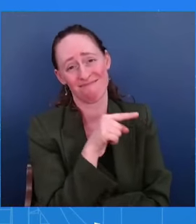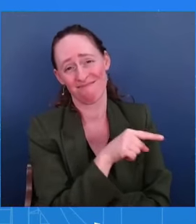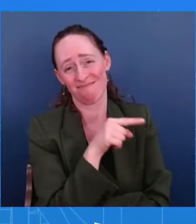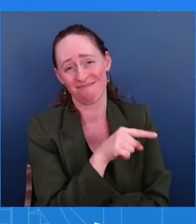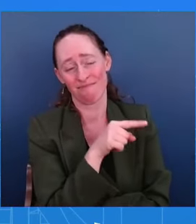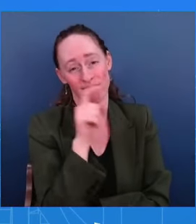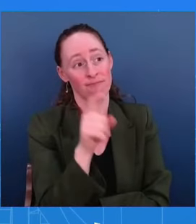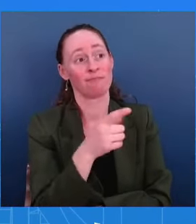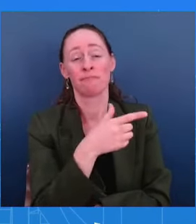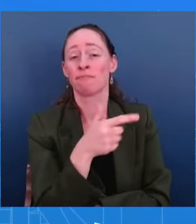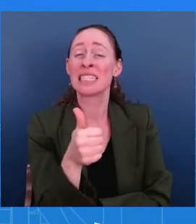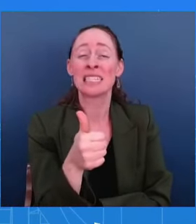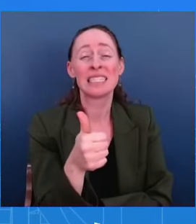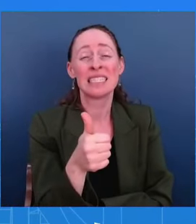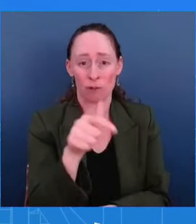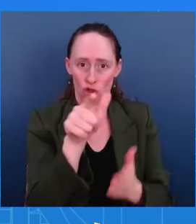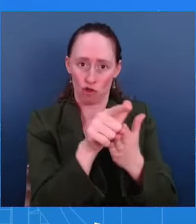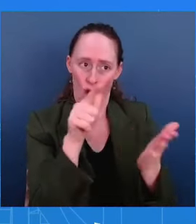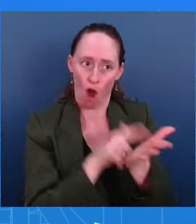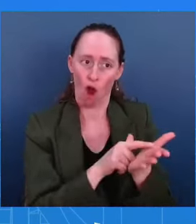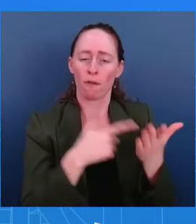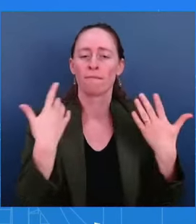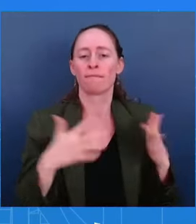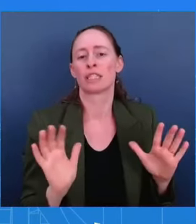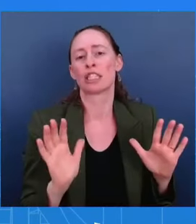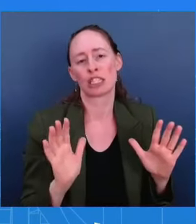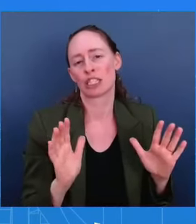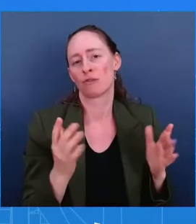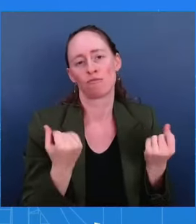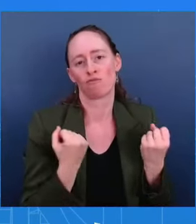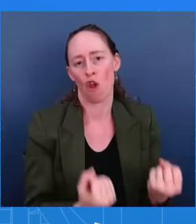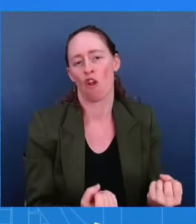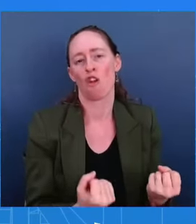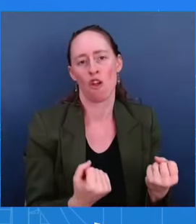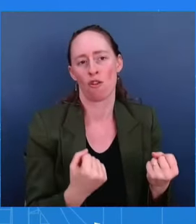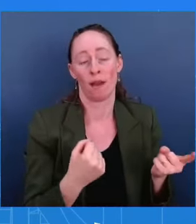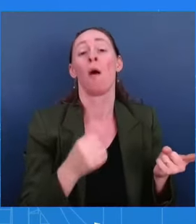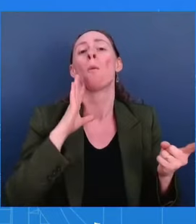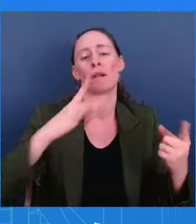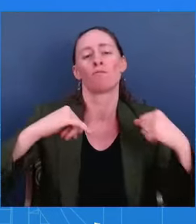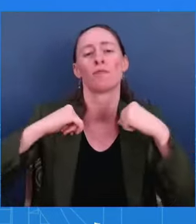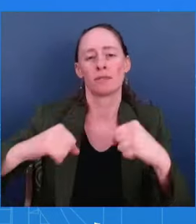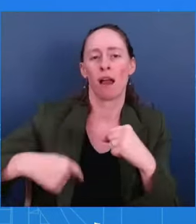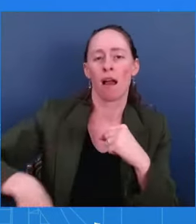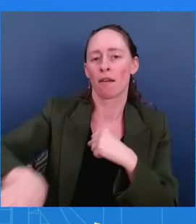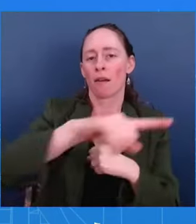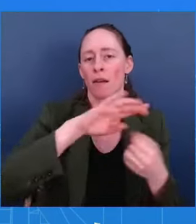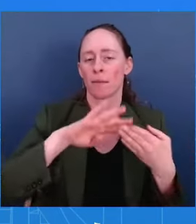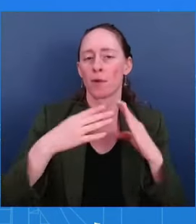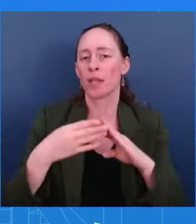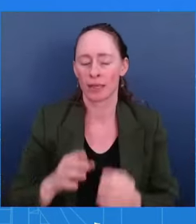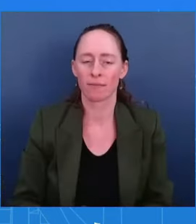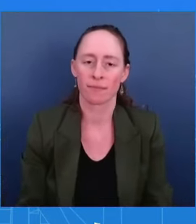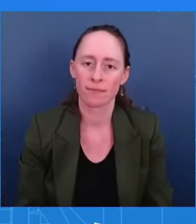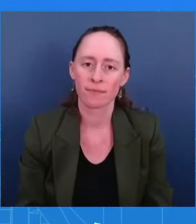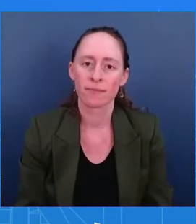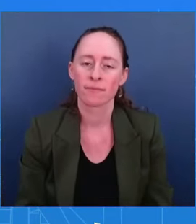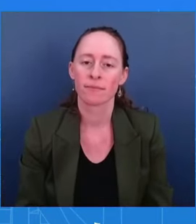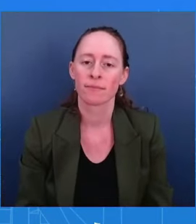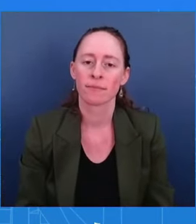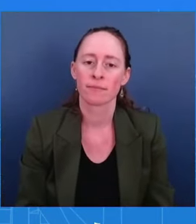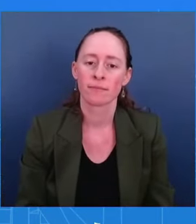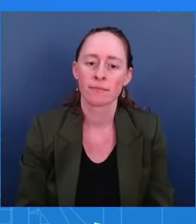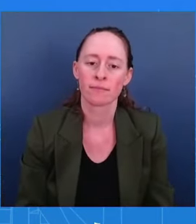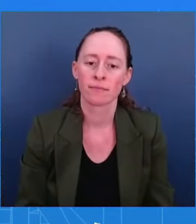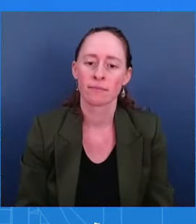laws so that we can protect communities. But as far as the White House, mean, do you feel that it's the White House fully in implementation